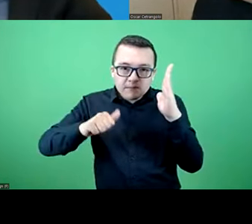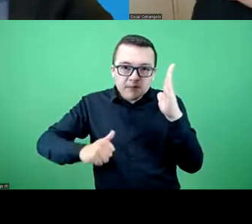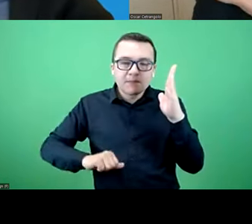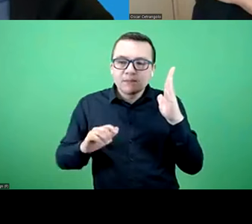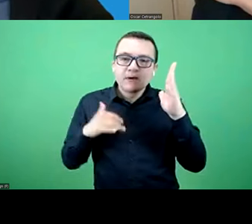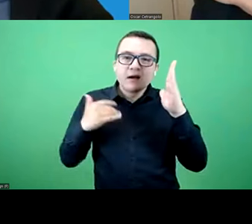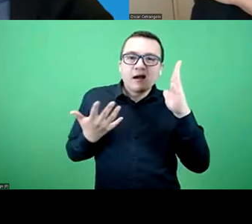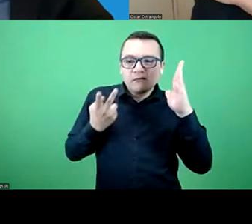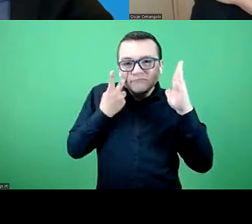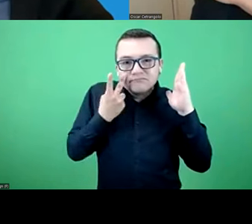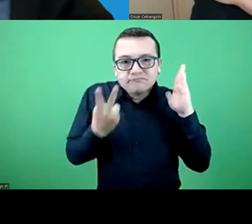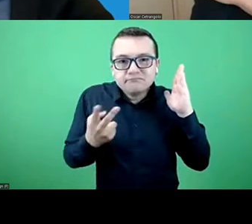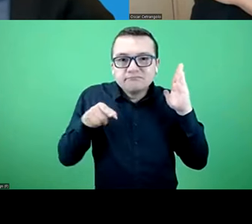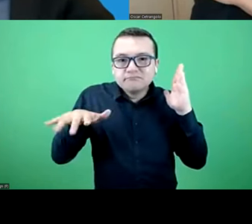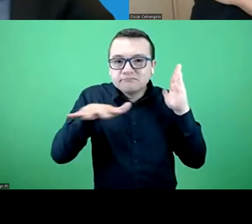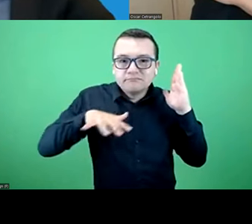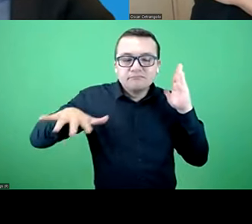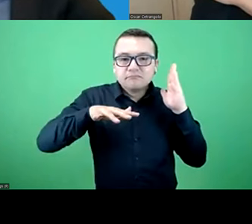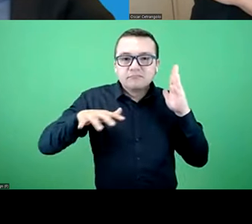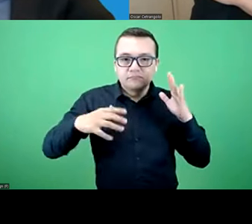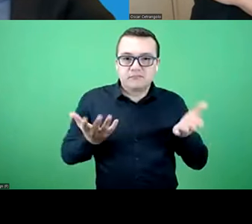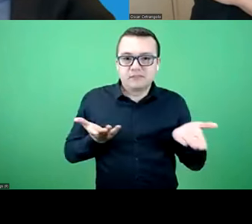indicators to determine those